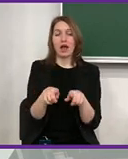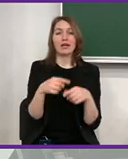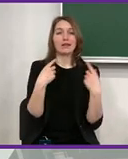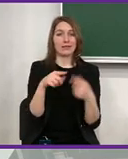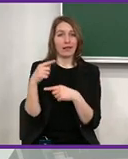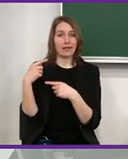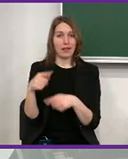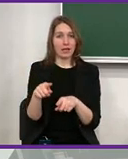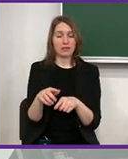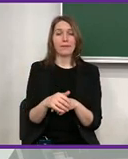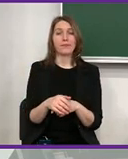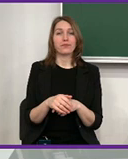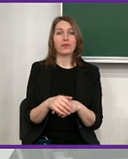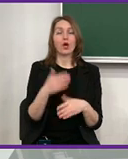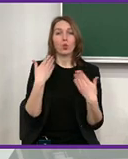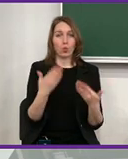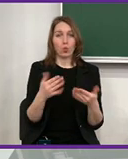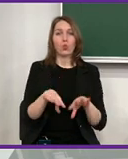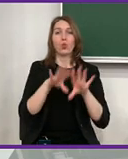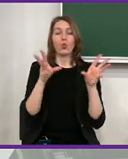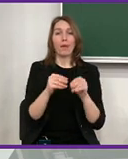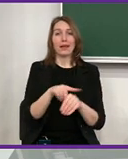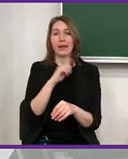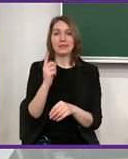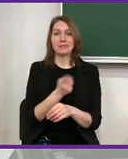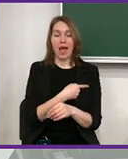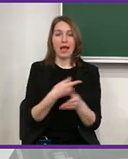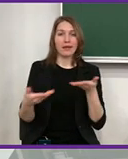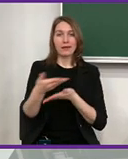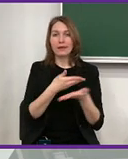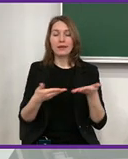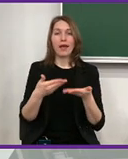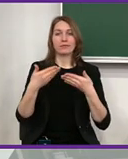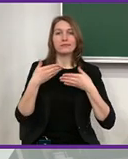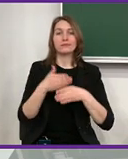also support functions like personnel, human rights, and so on.